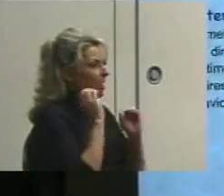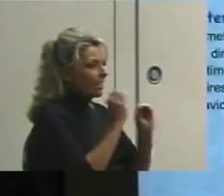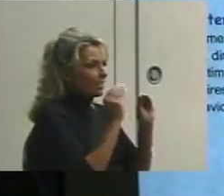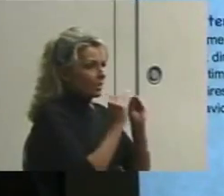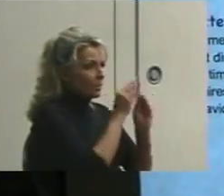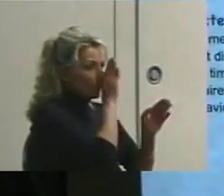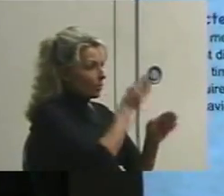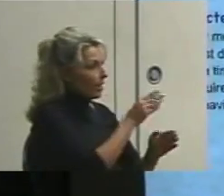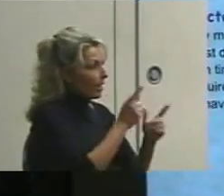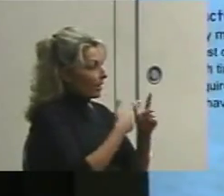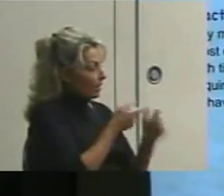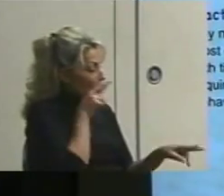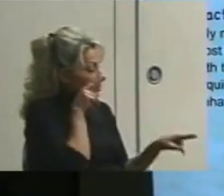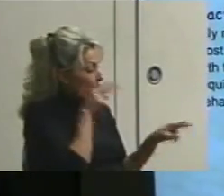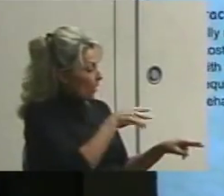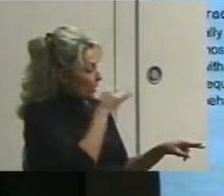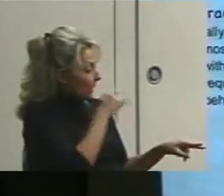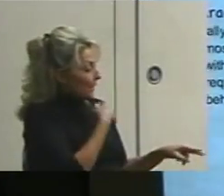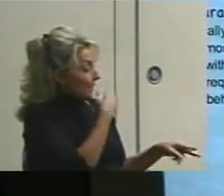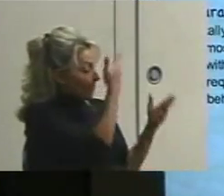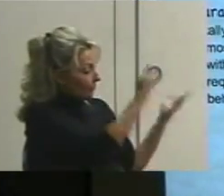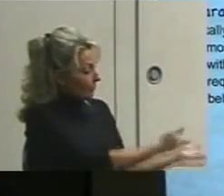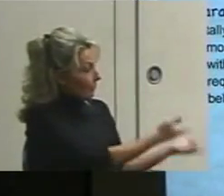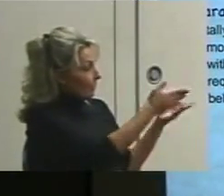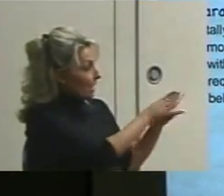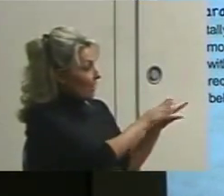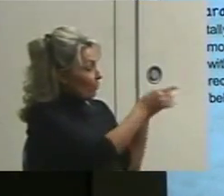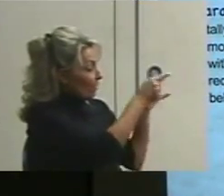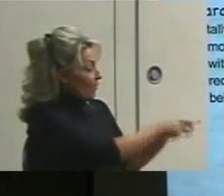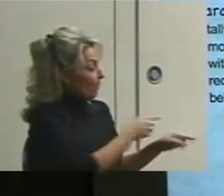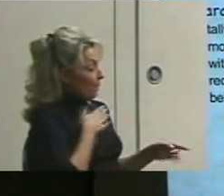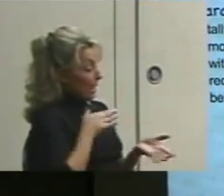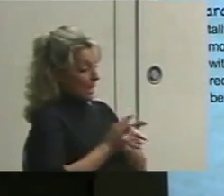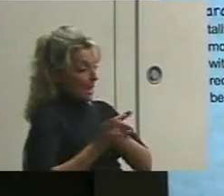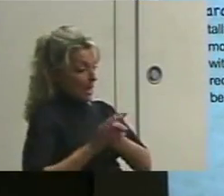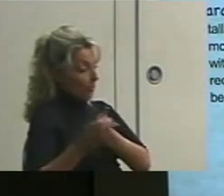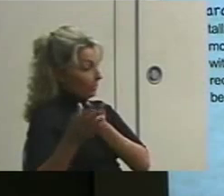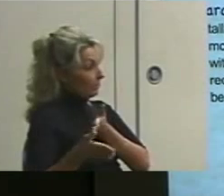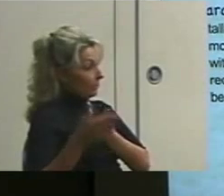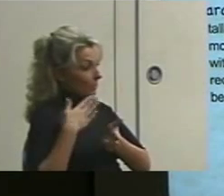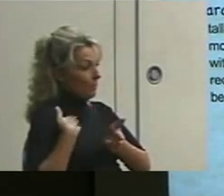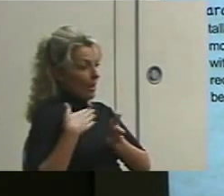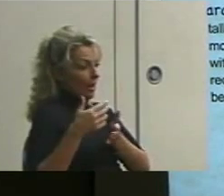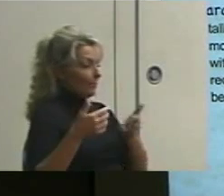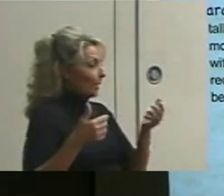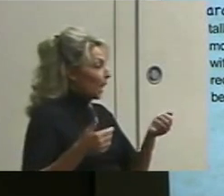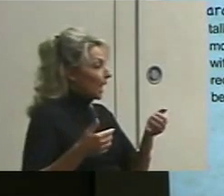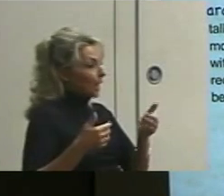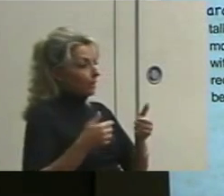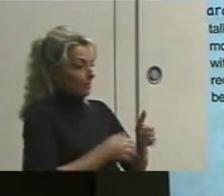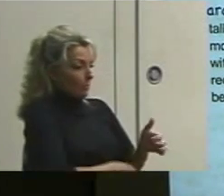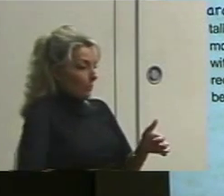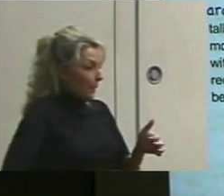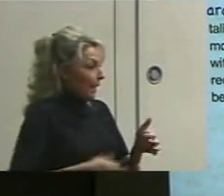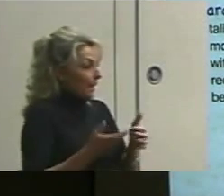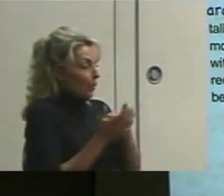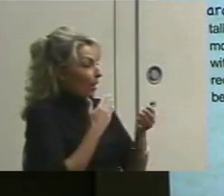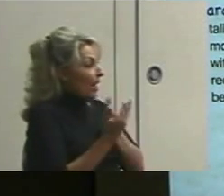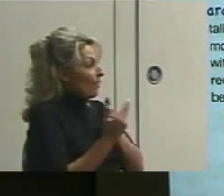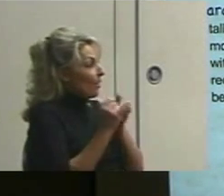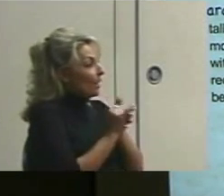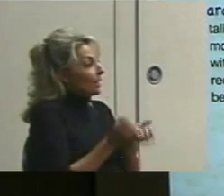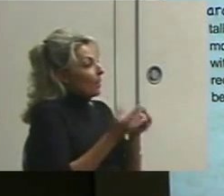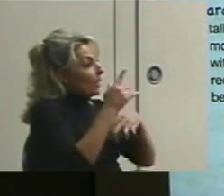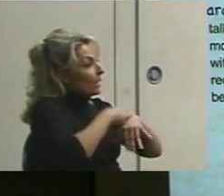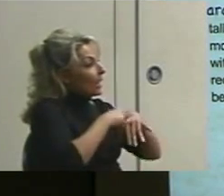direct than looking right at the kid and saying, there it is. Here's my tally. Here's my mark. Here's my click. Here's my, here's exactly how many